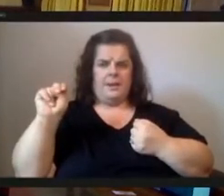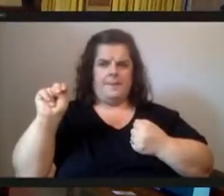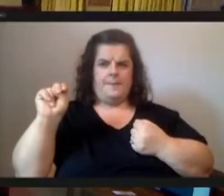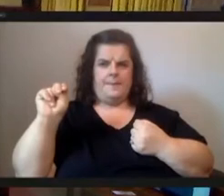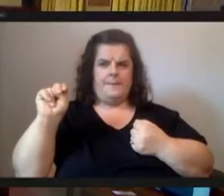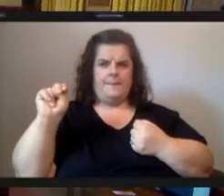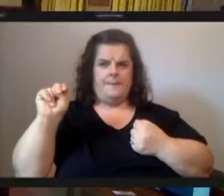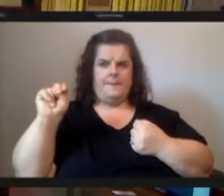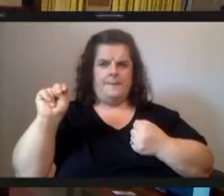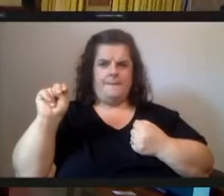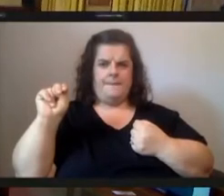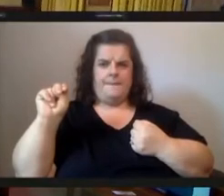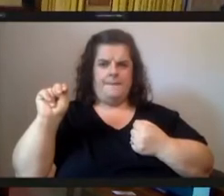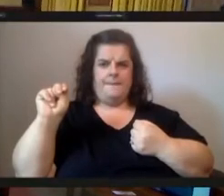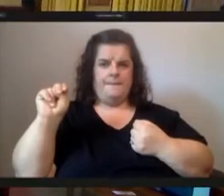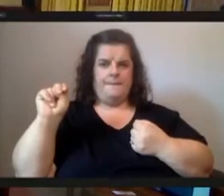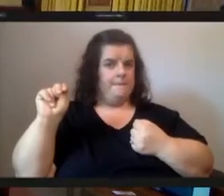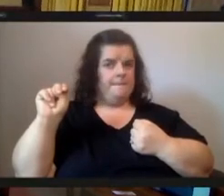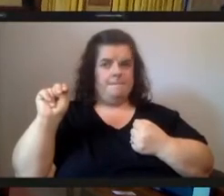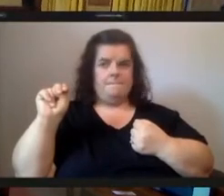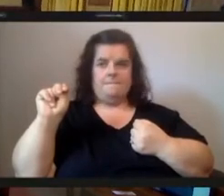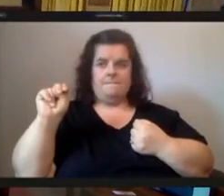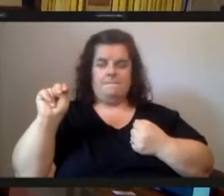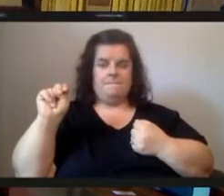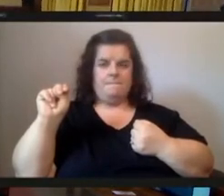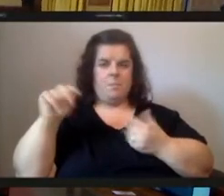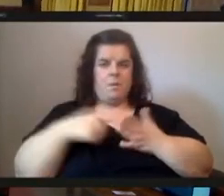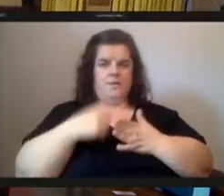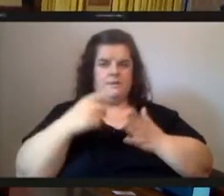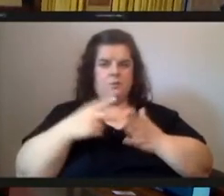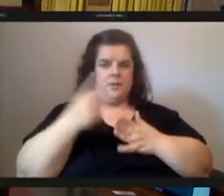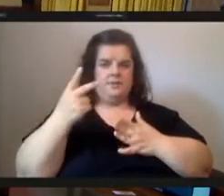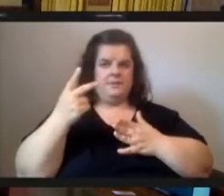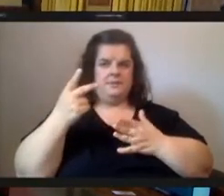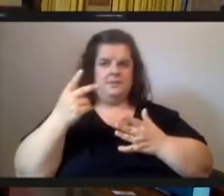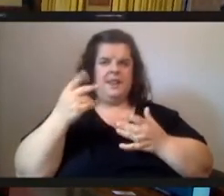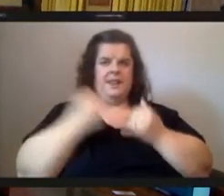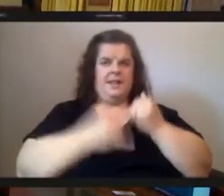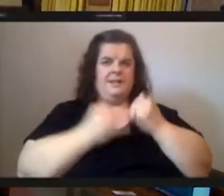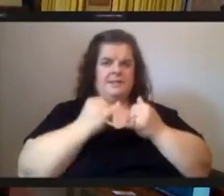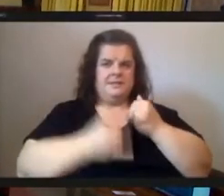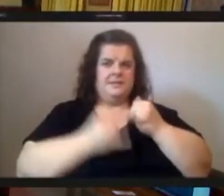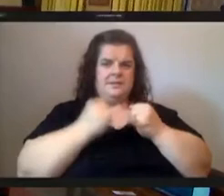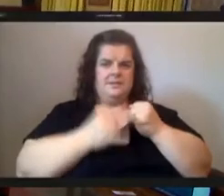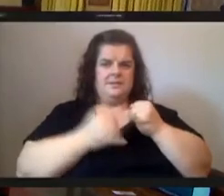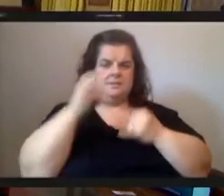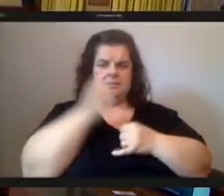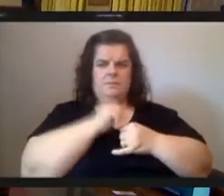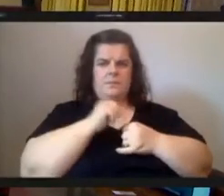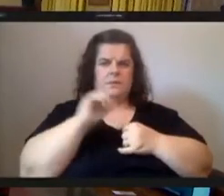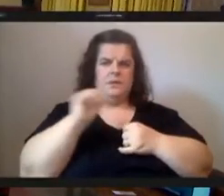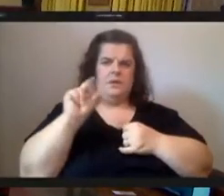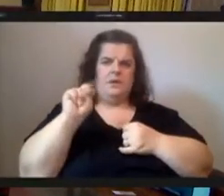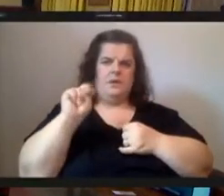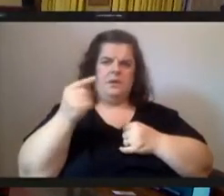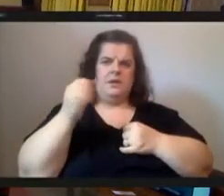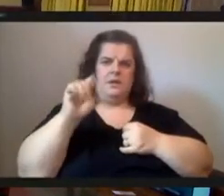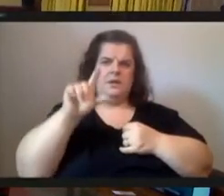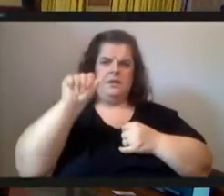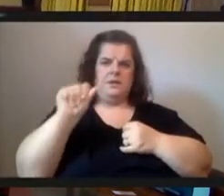going once going twice and then the last one i think we missed was angela williams